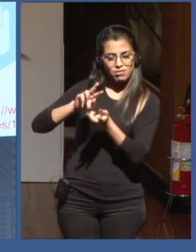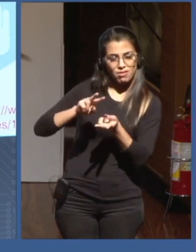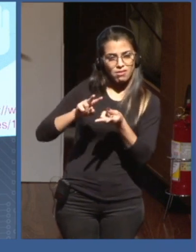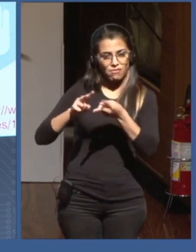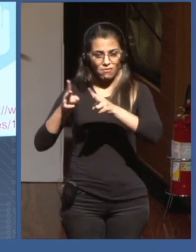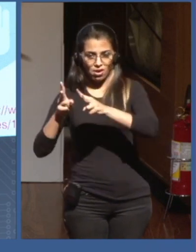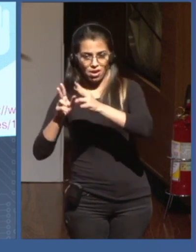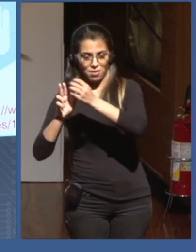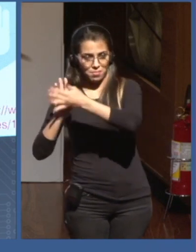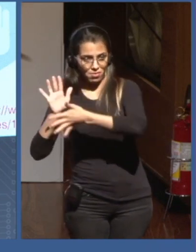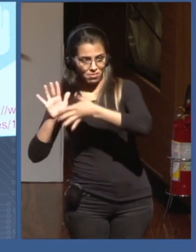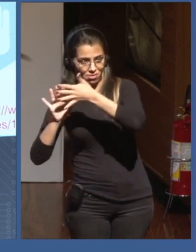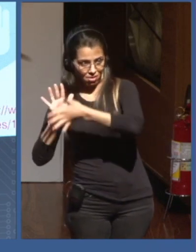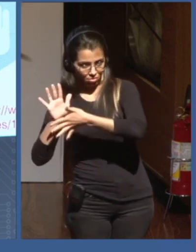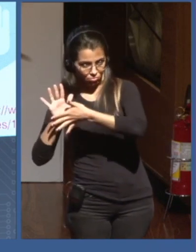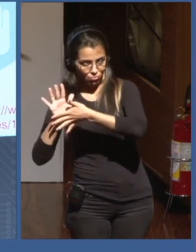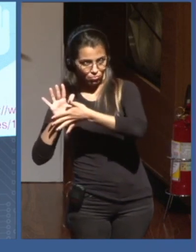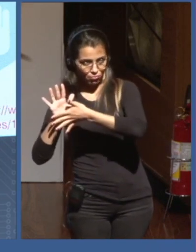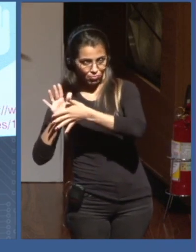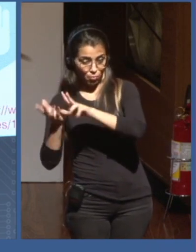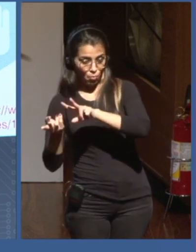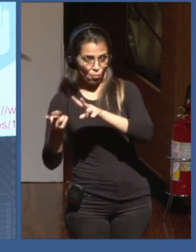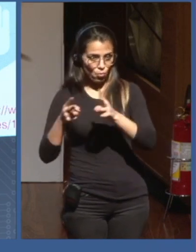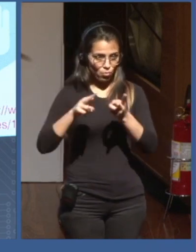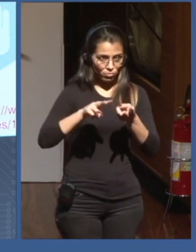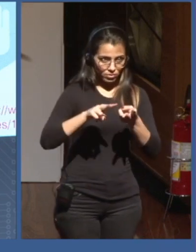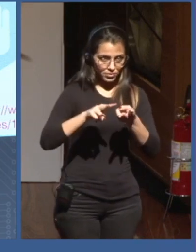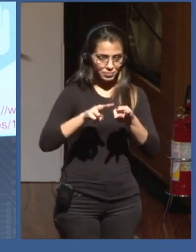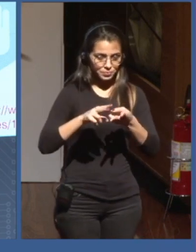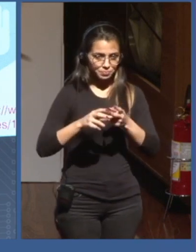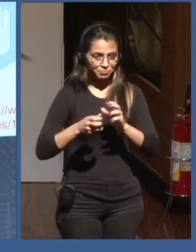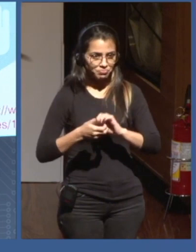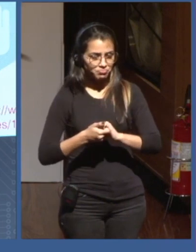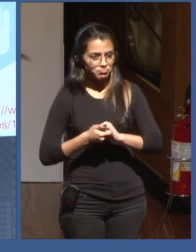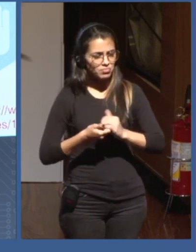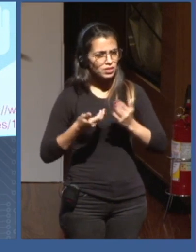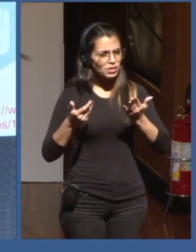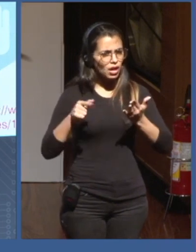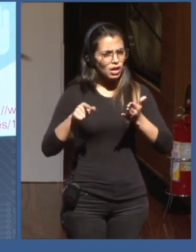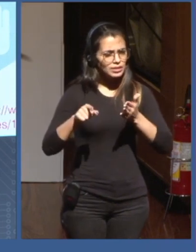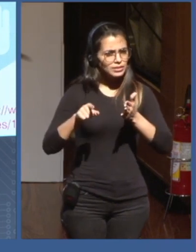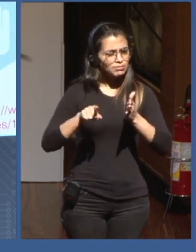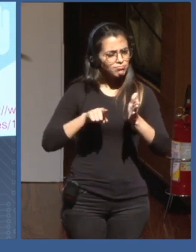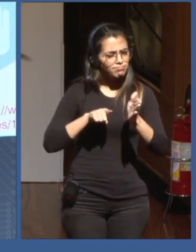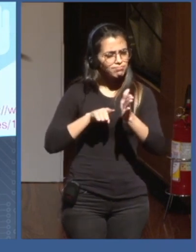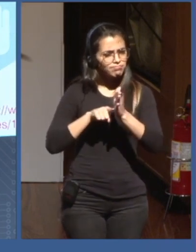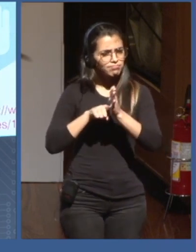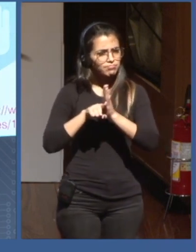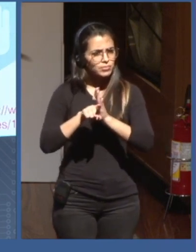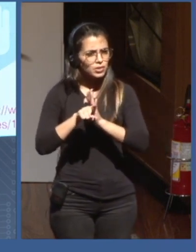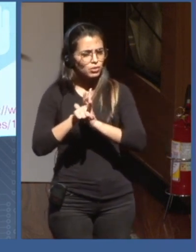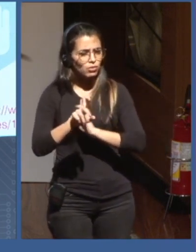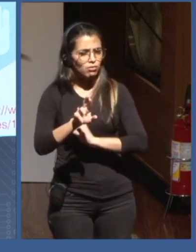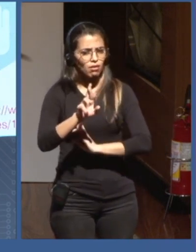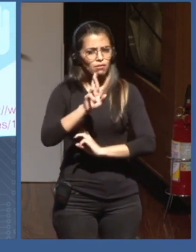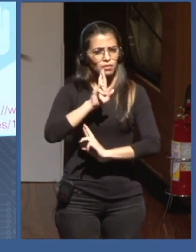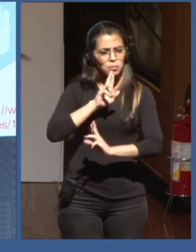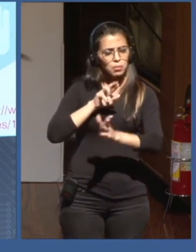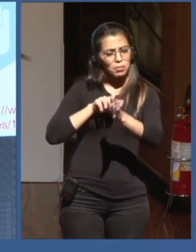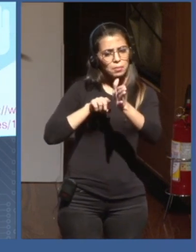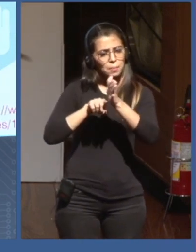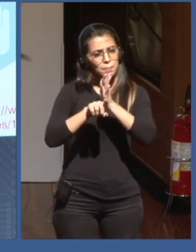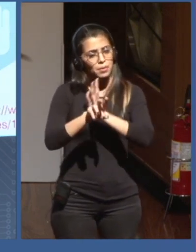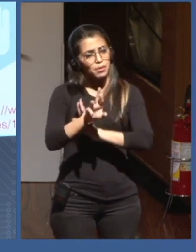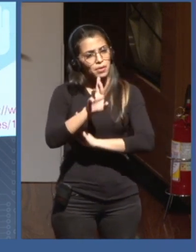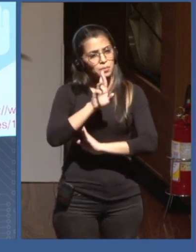the data. Okay? So, it's a question and answer mechanism. So, here you see in the top right corner, you see it's a